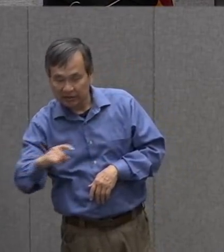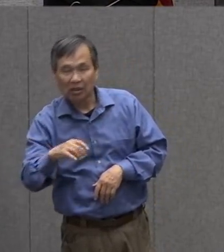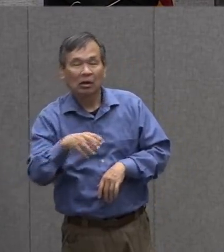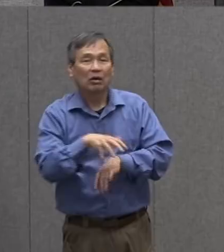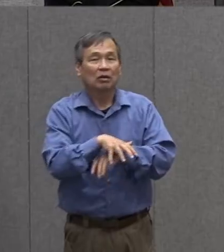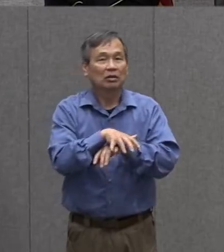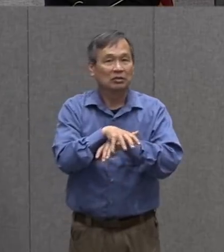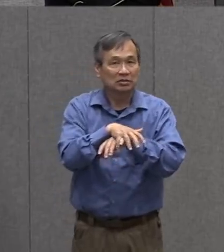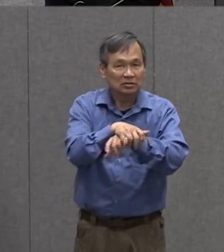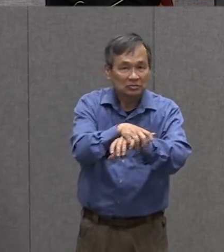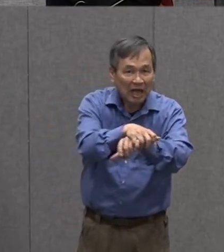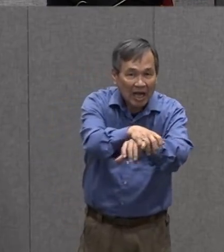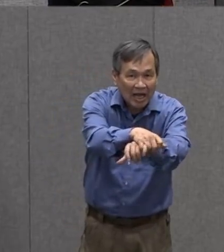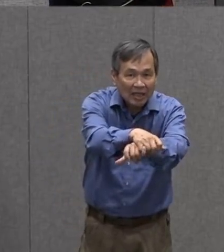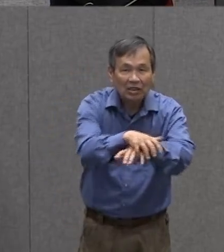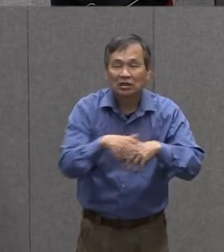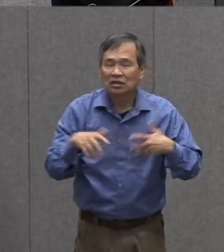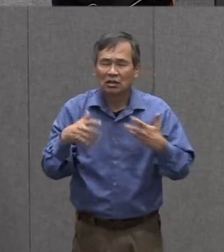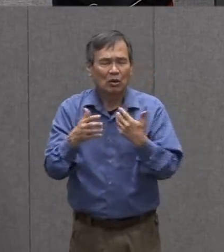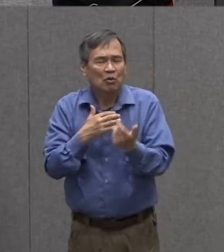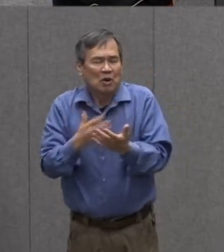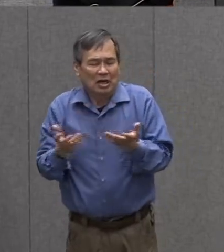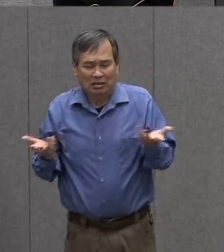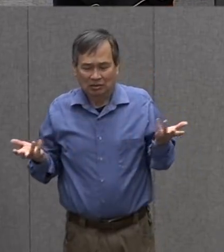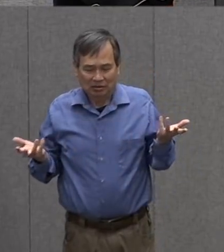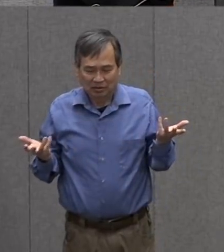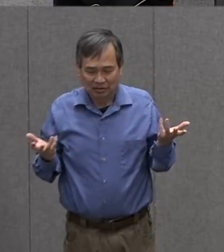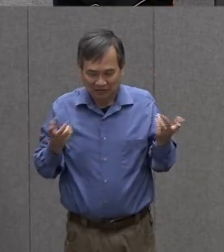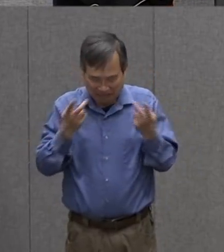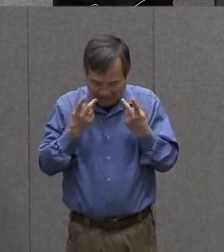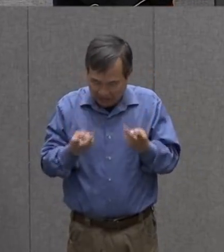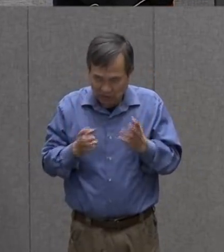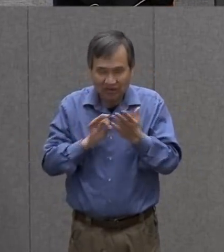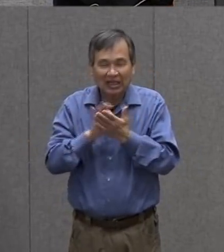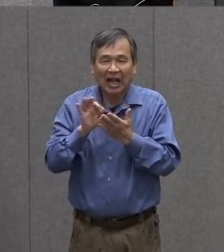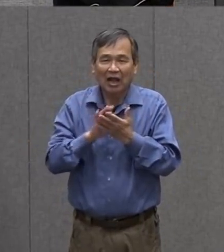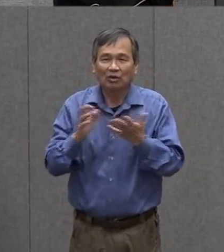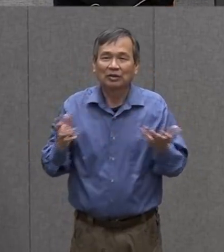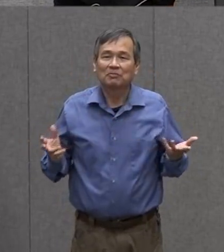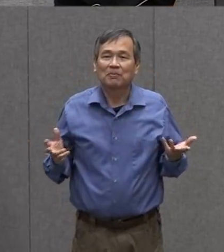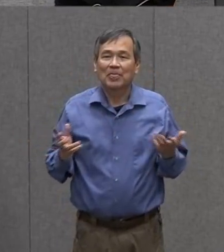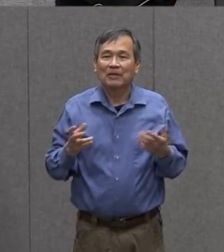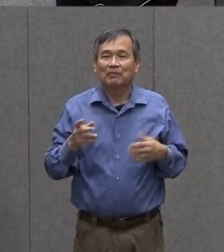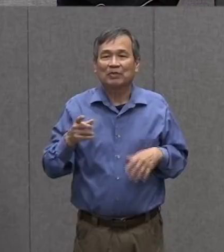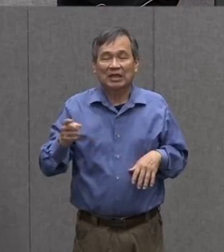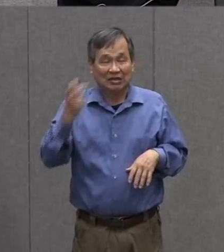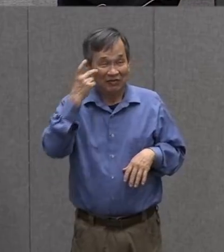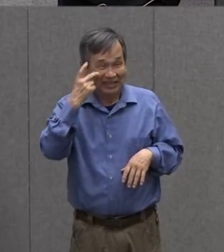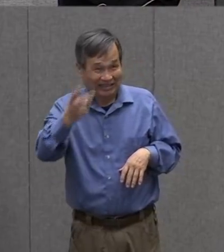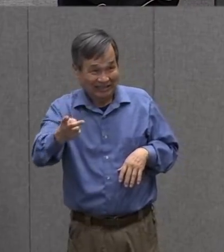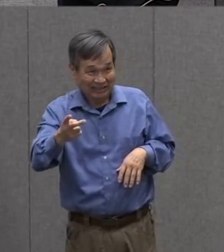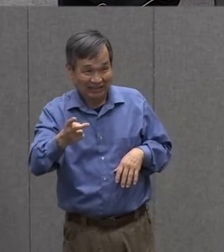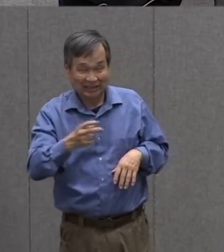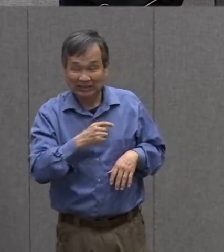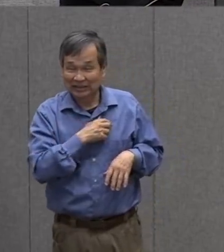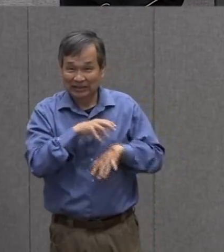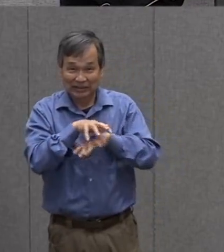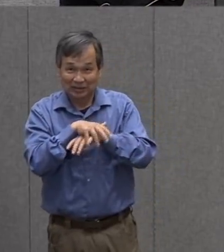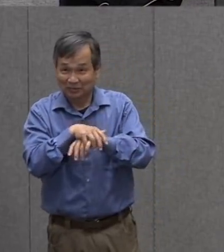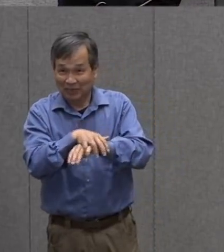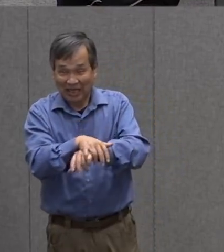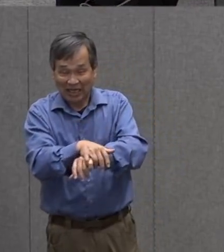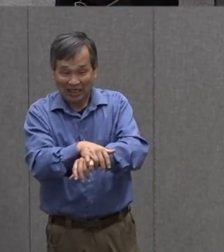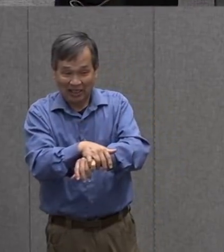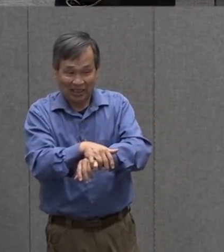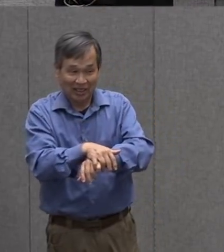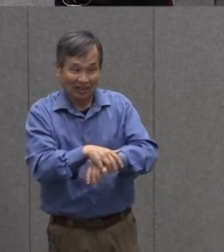we've got a little puppet spider here mr spider comes across and he runs across our